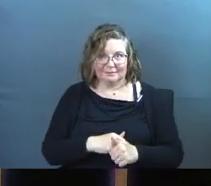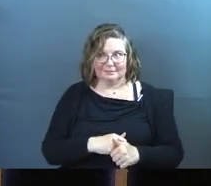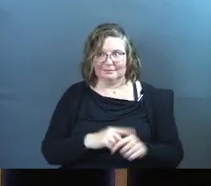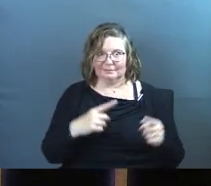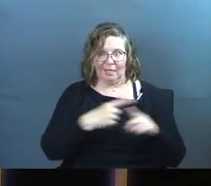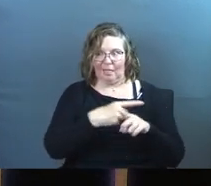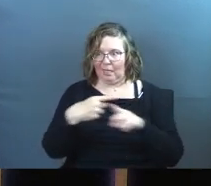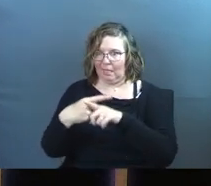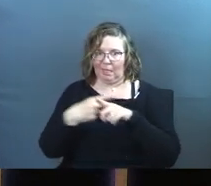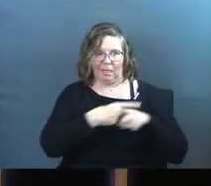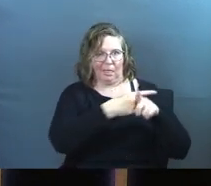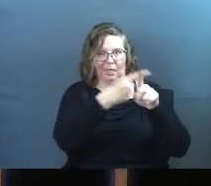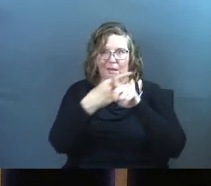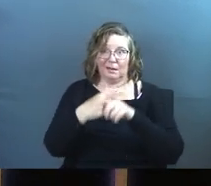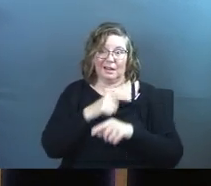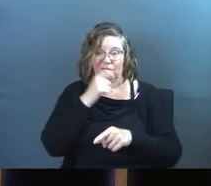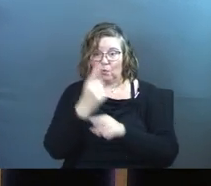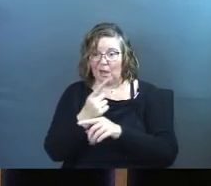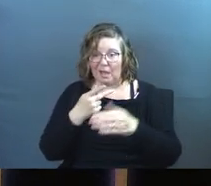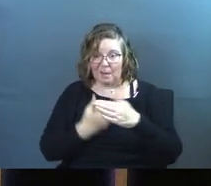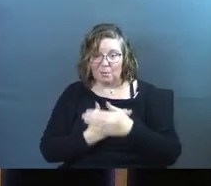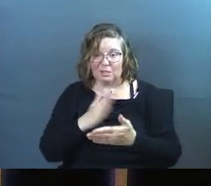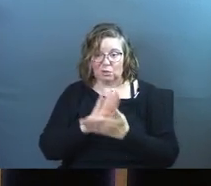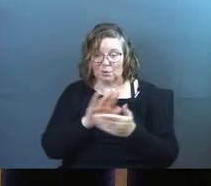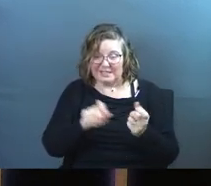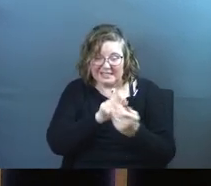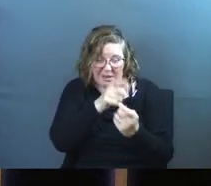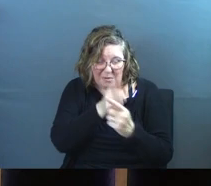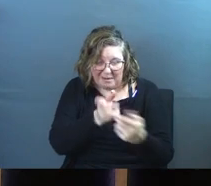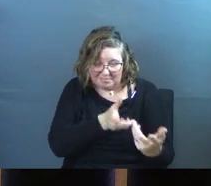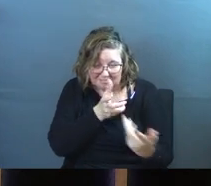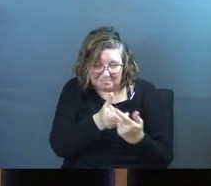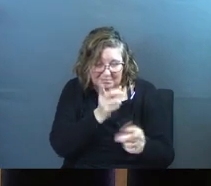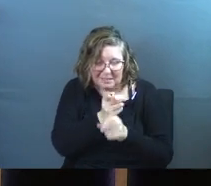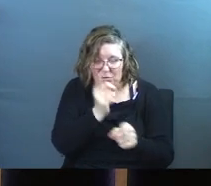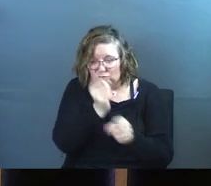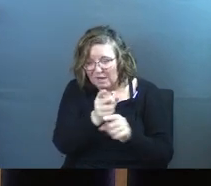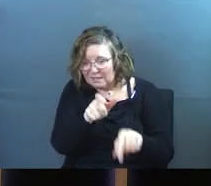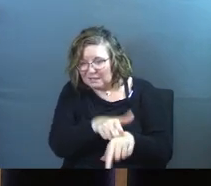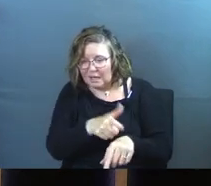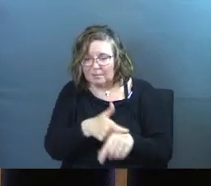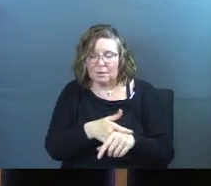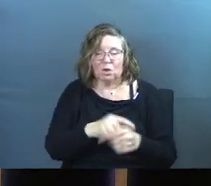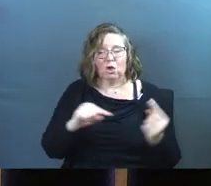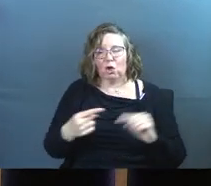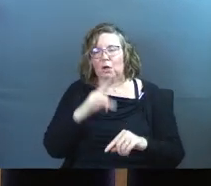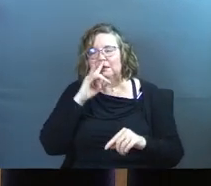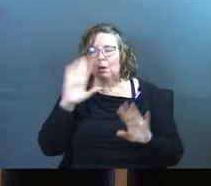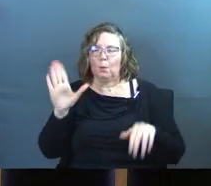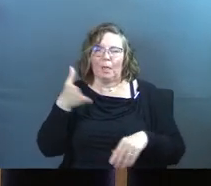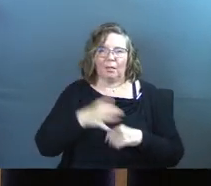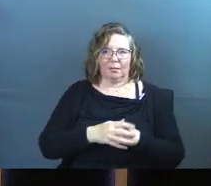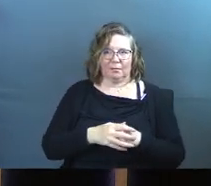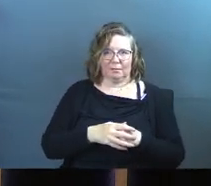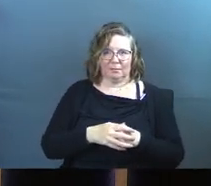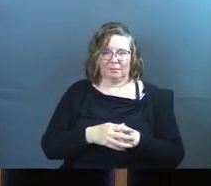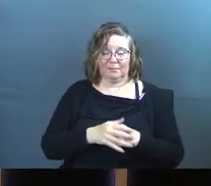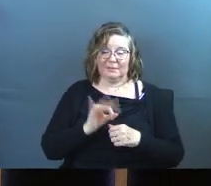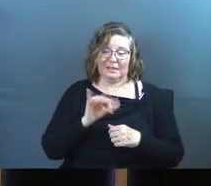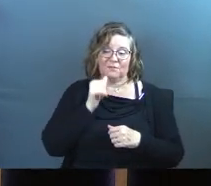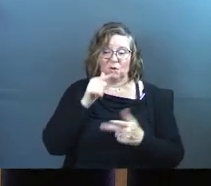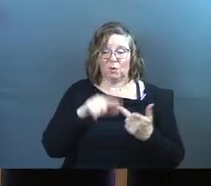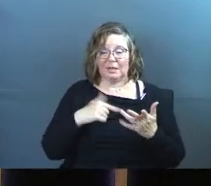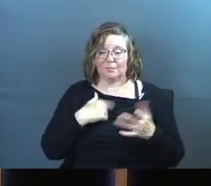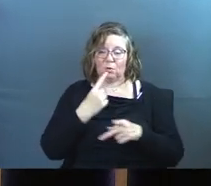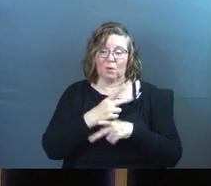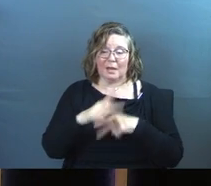And if you don't get them into the right preschool, the exact right preschool in town, at the right time, you are scarring your child right now. And if you